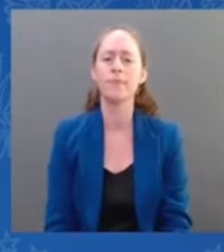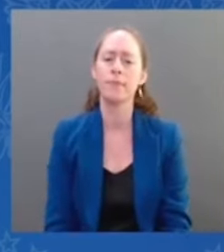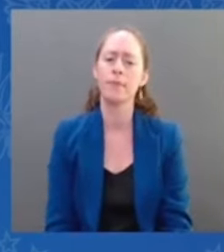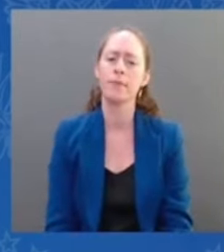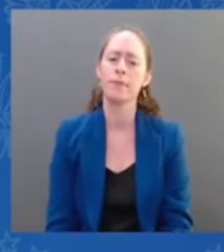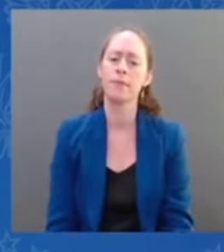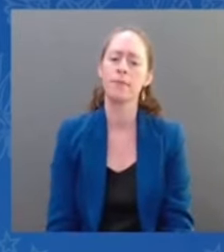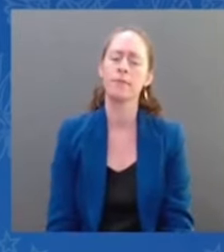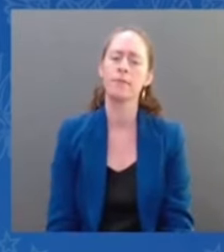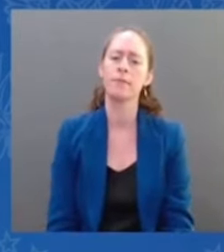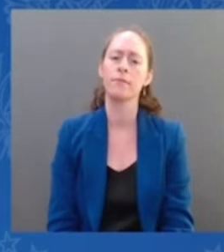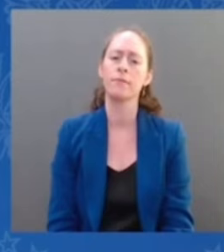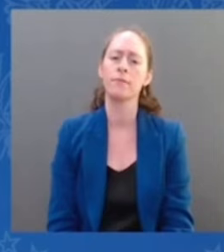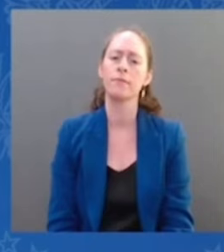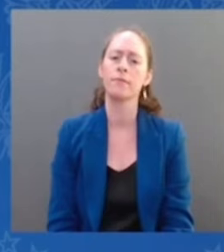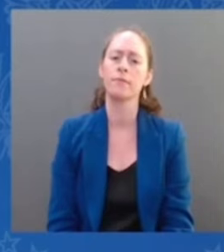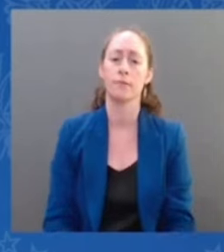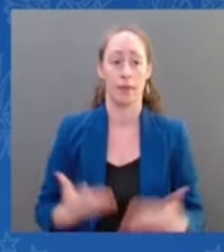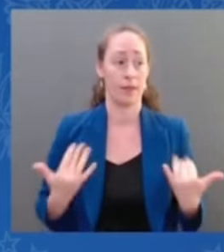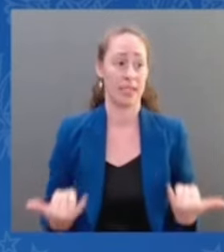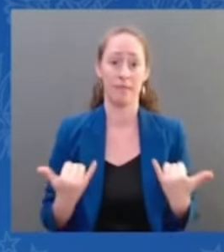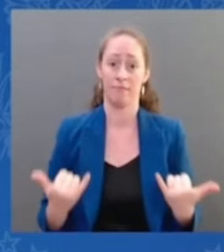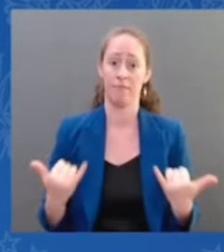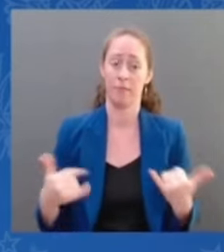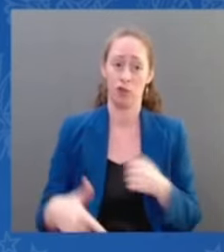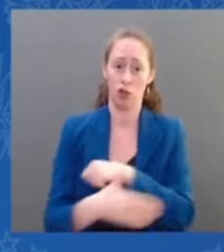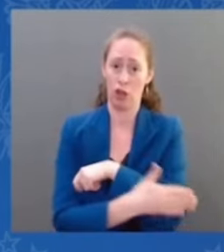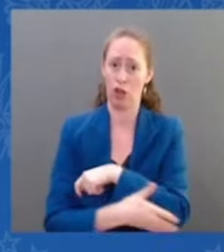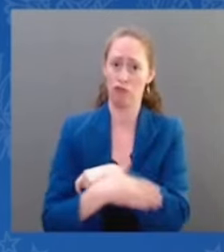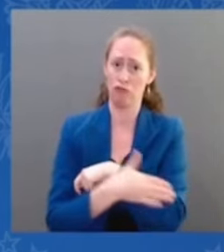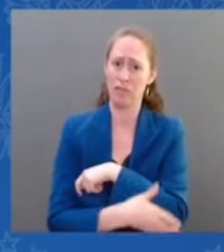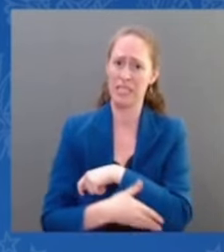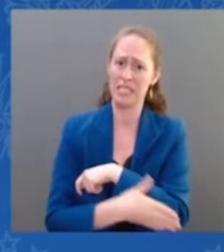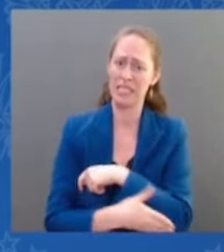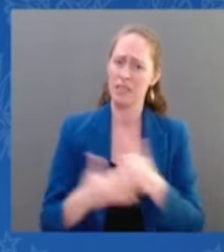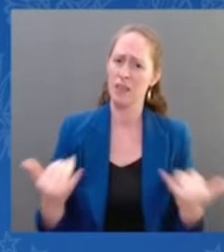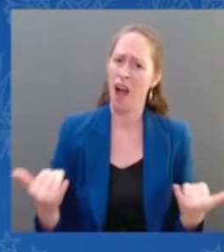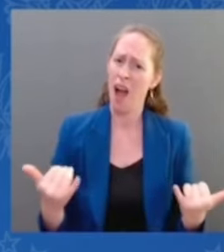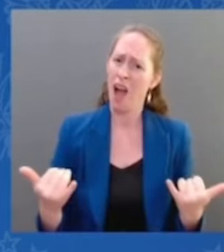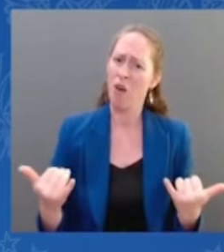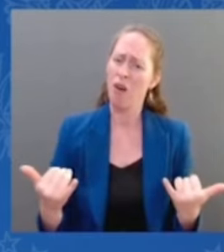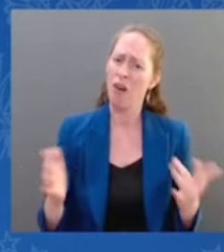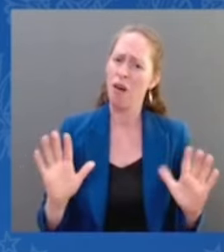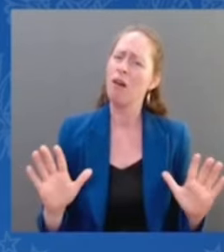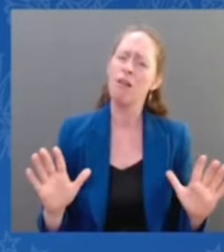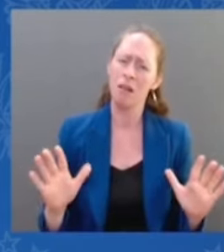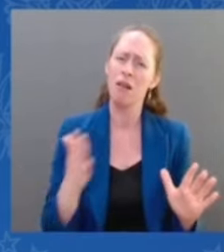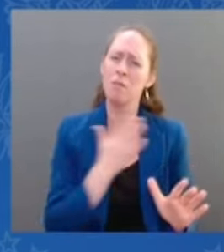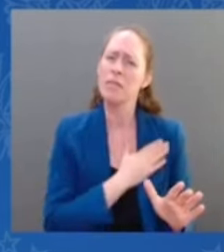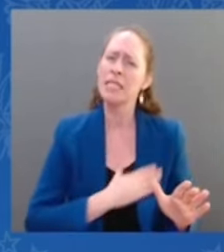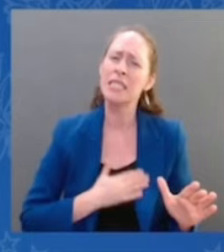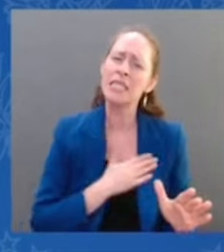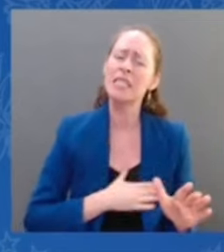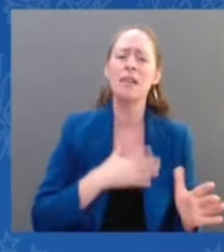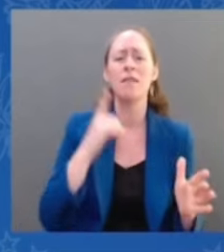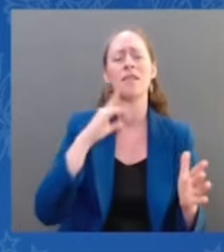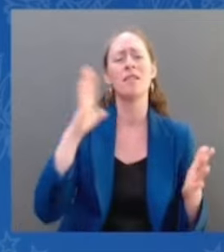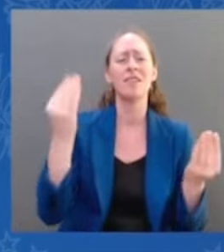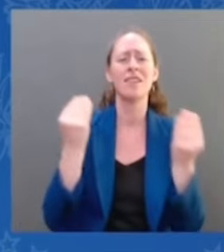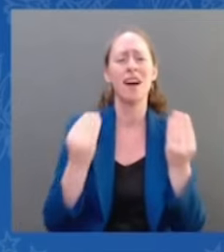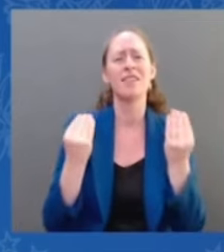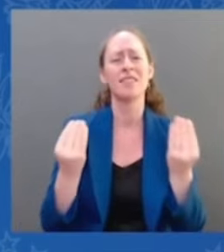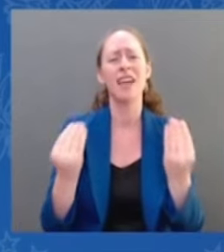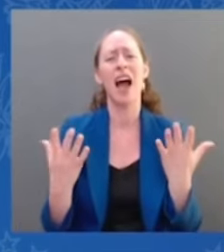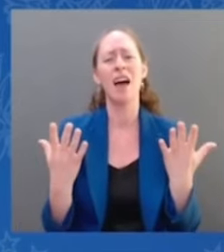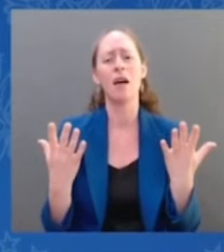challenge is, go out and vote. Well, for God's sake, there's an election in November. Vote, vote, vote, vote.